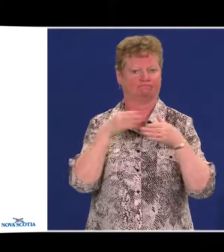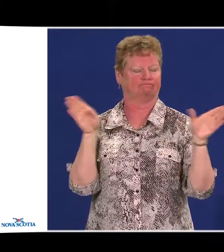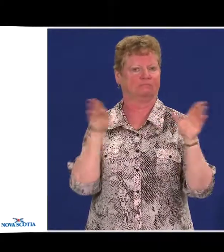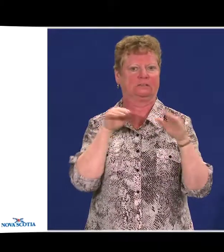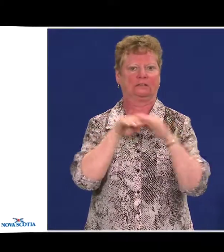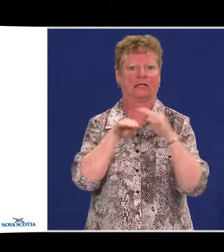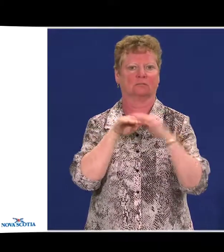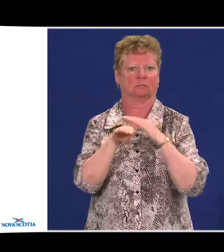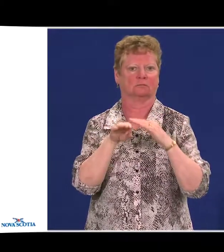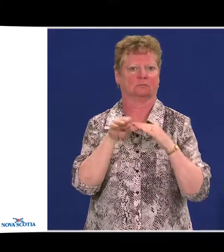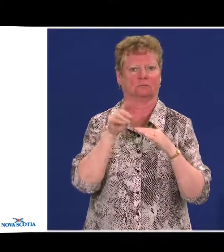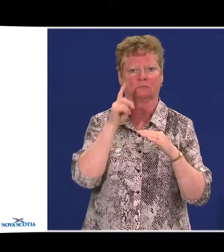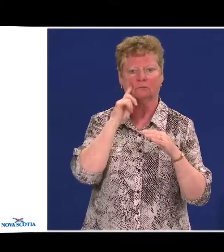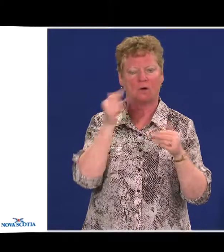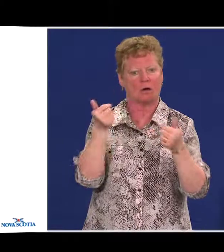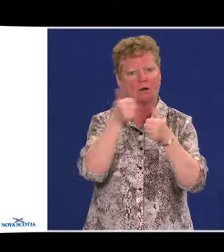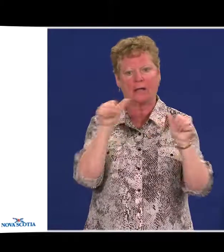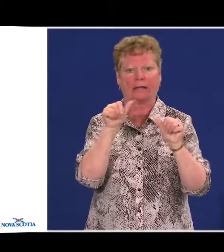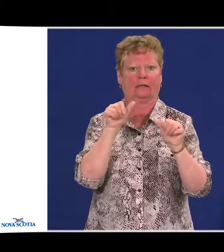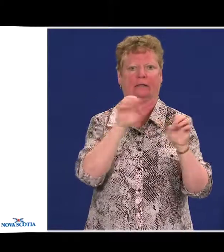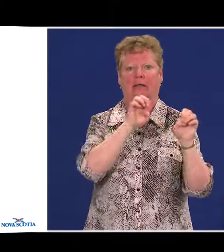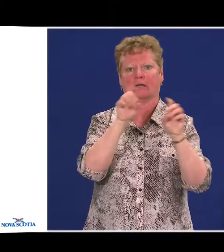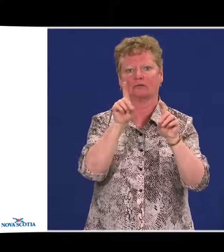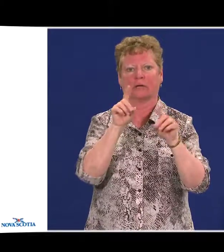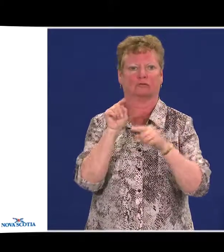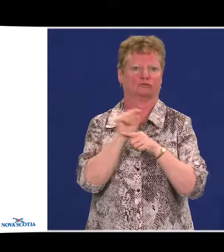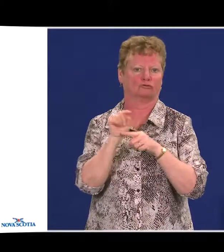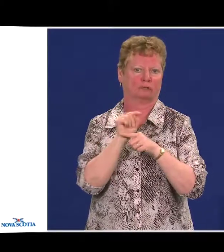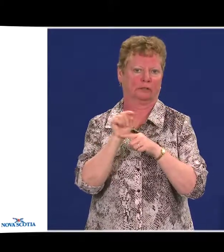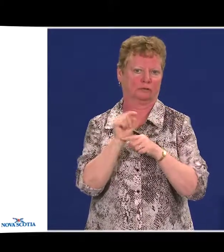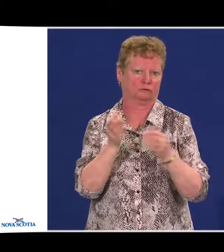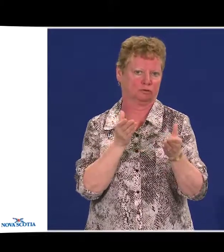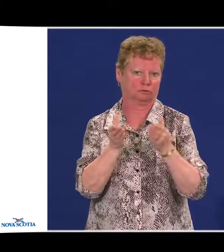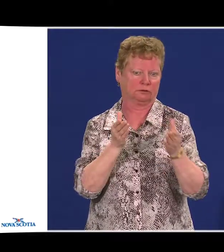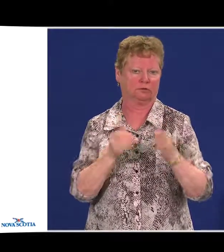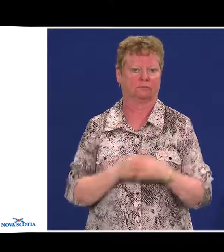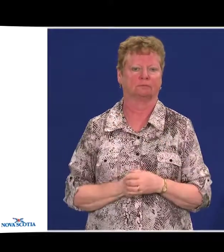applies to all forms of education and training services.